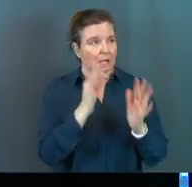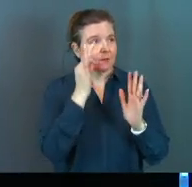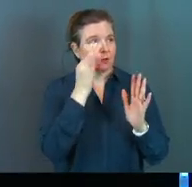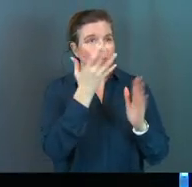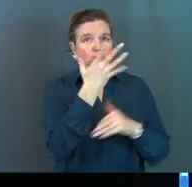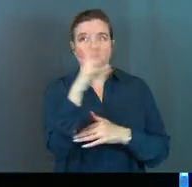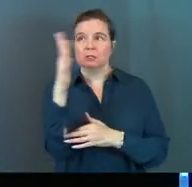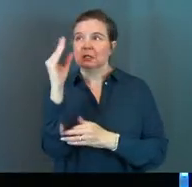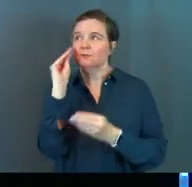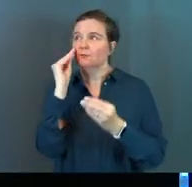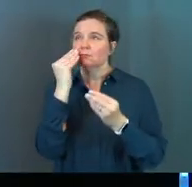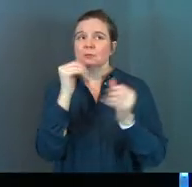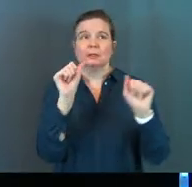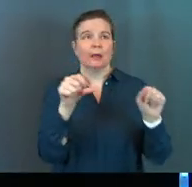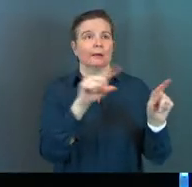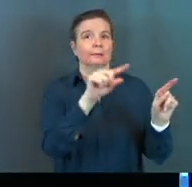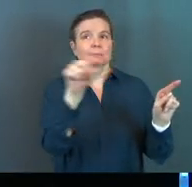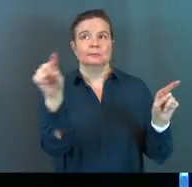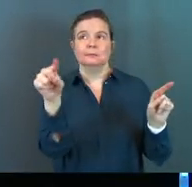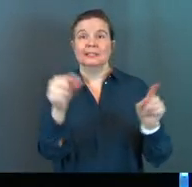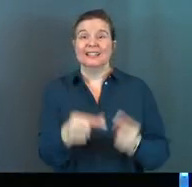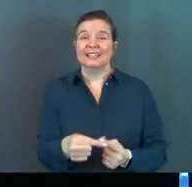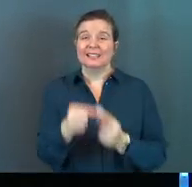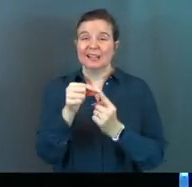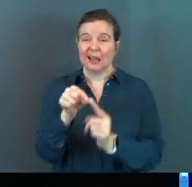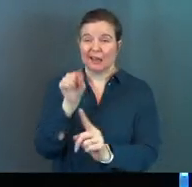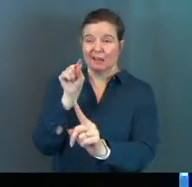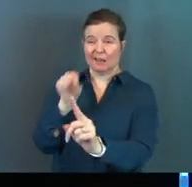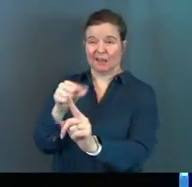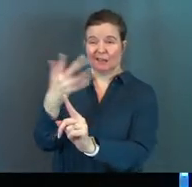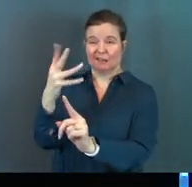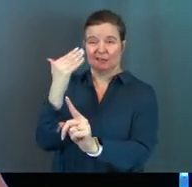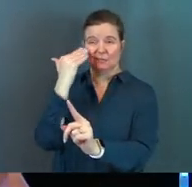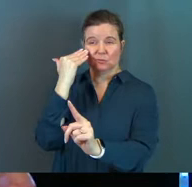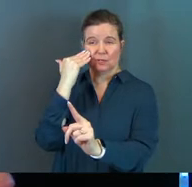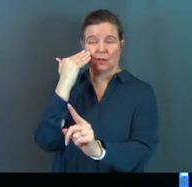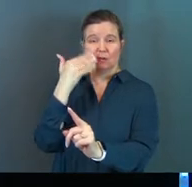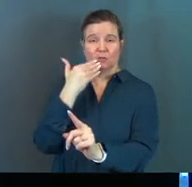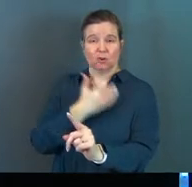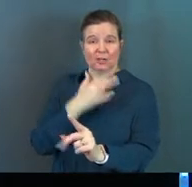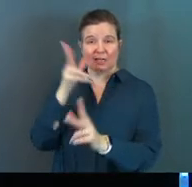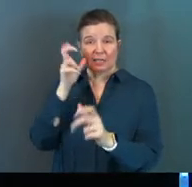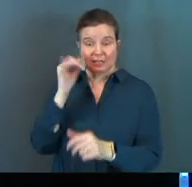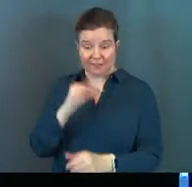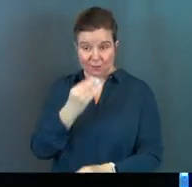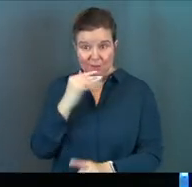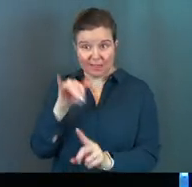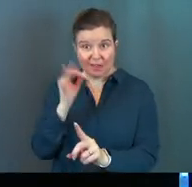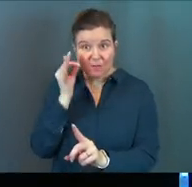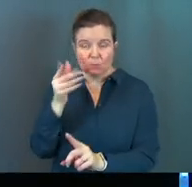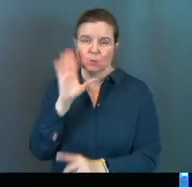fruit of every tree in the garden except the tree of the knowledge of good and evil. If you eat its fruit, you are sure to die.